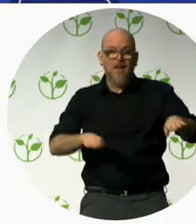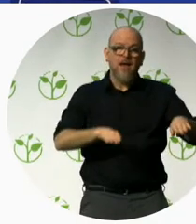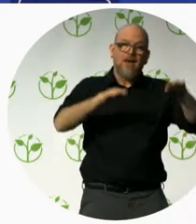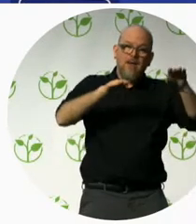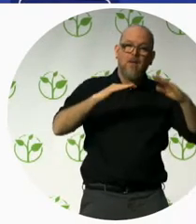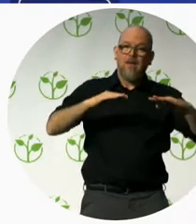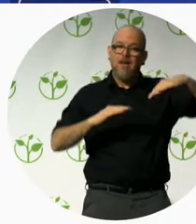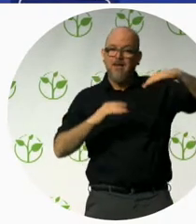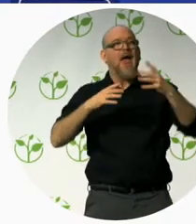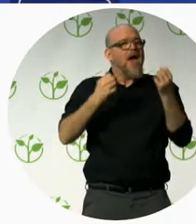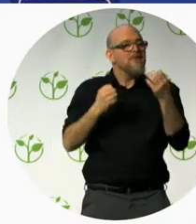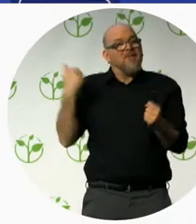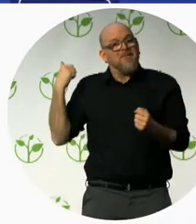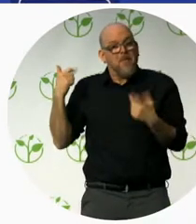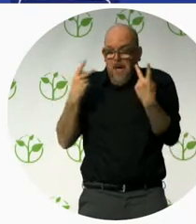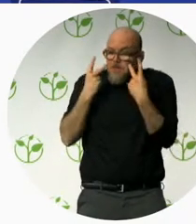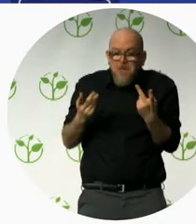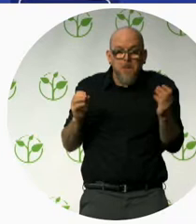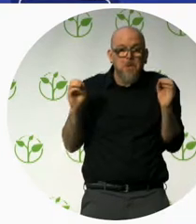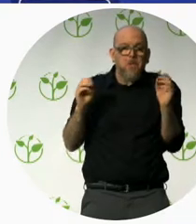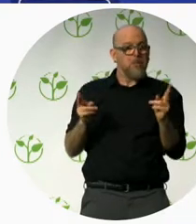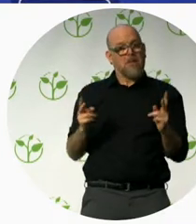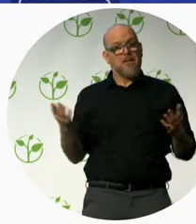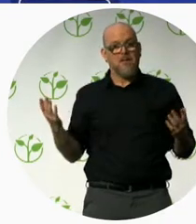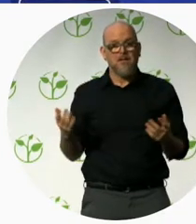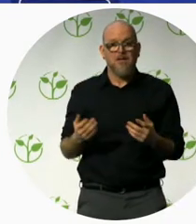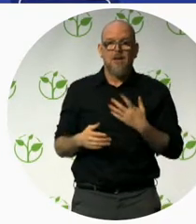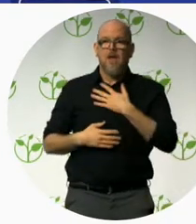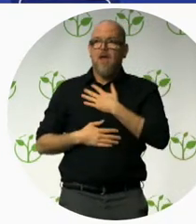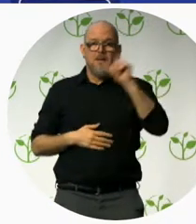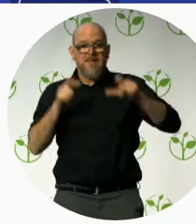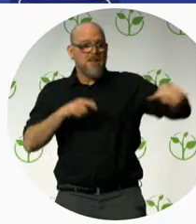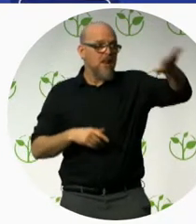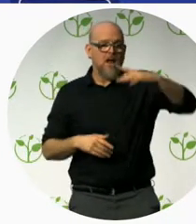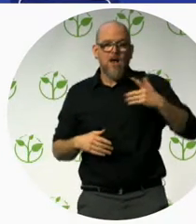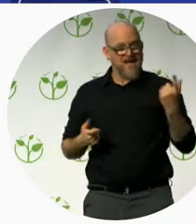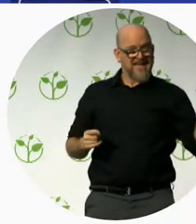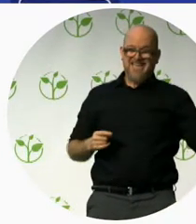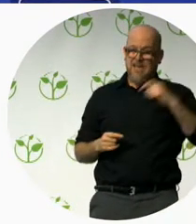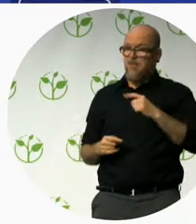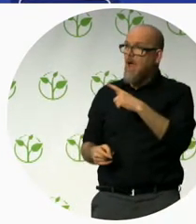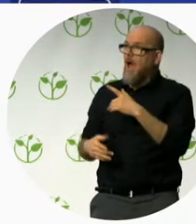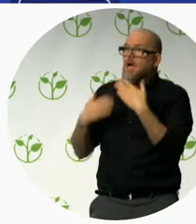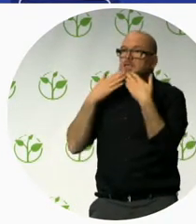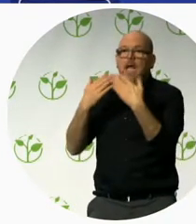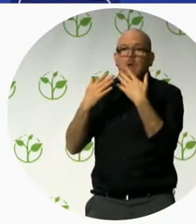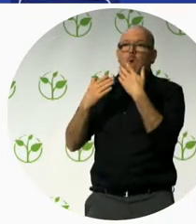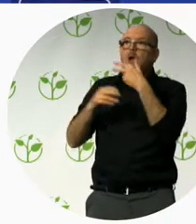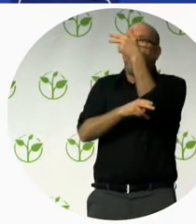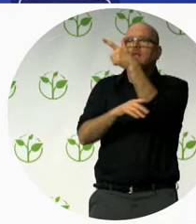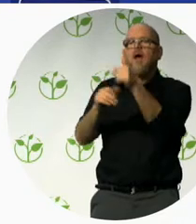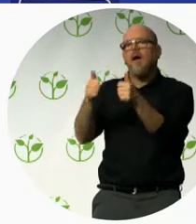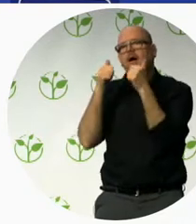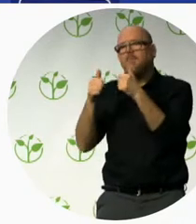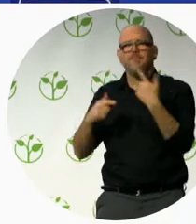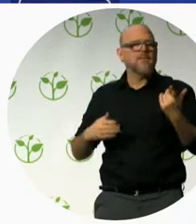this is a disabled room too. So many guests are coming to our hotel and asking, is the room with the bed free? Because that's how